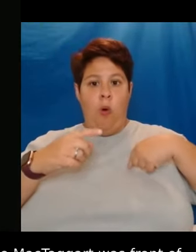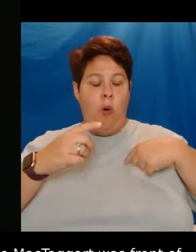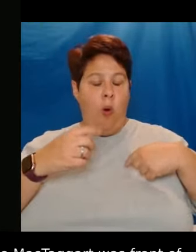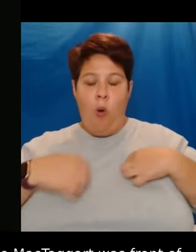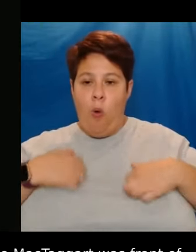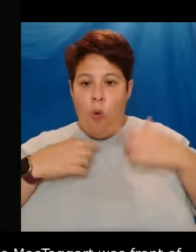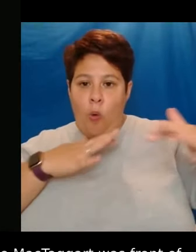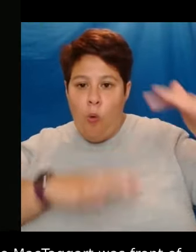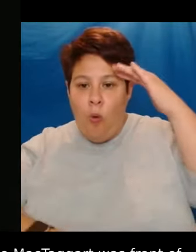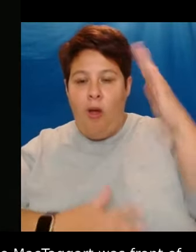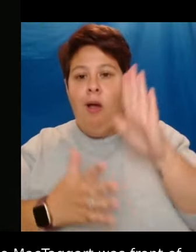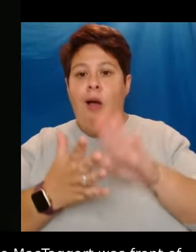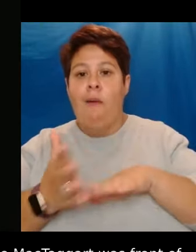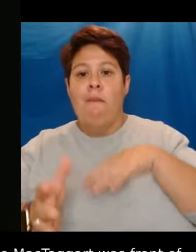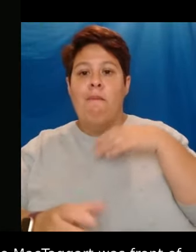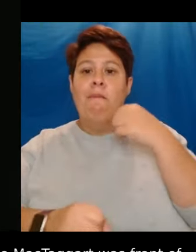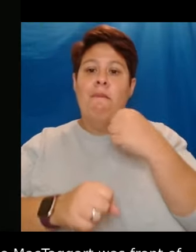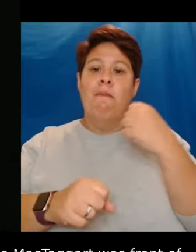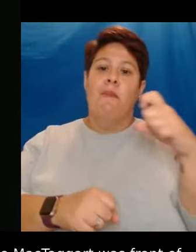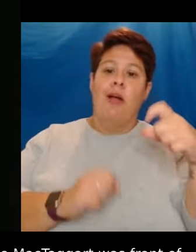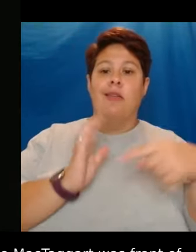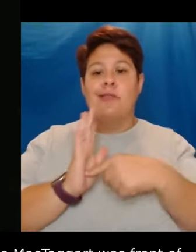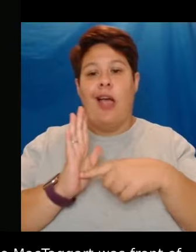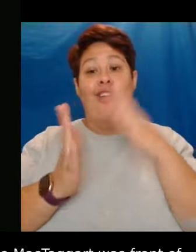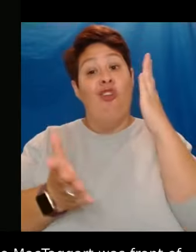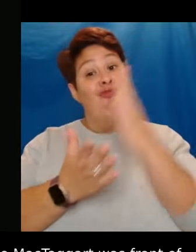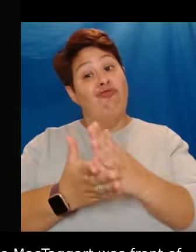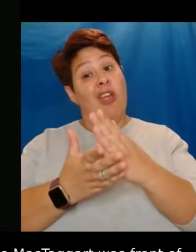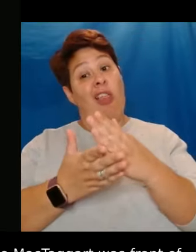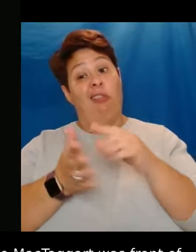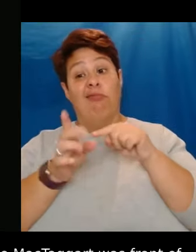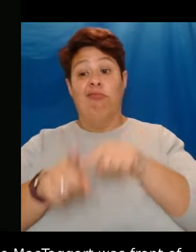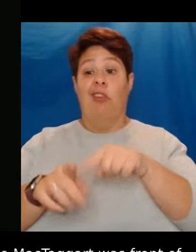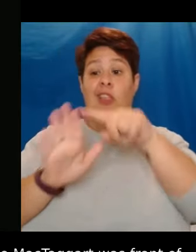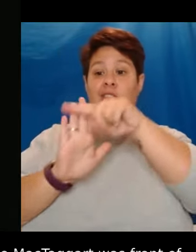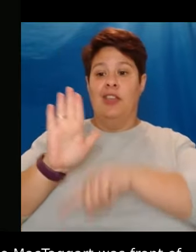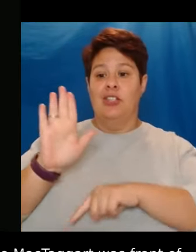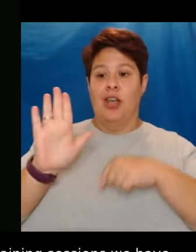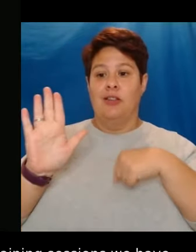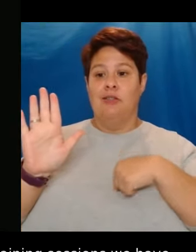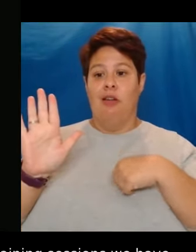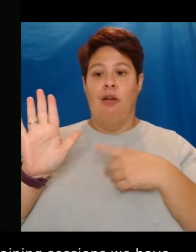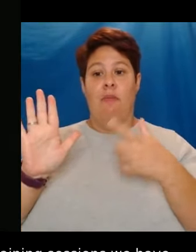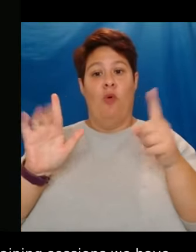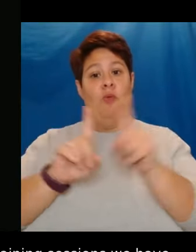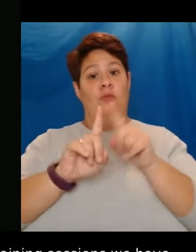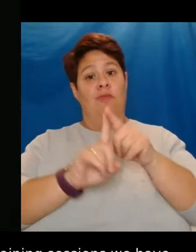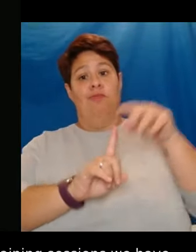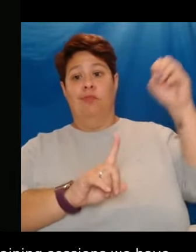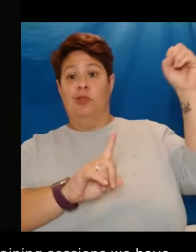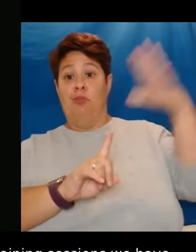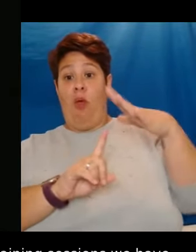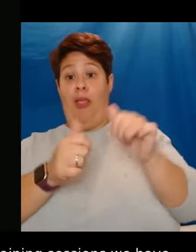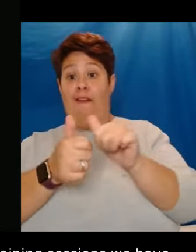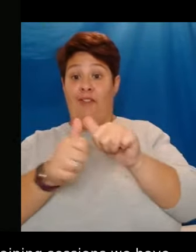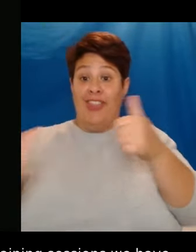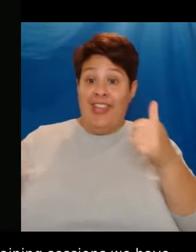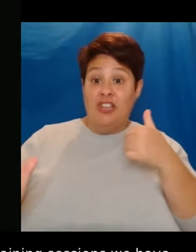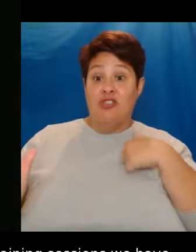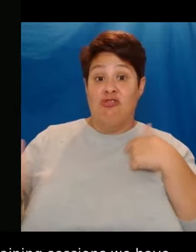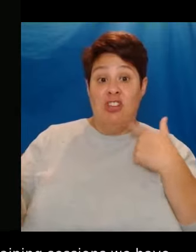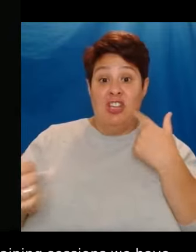sets the agenda. Not just for the TV Festival, but as a spotlight for the industry in the months and years to come.